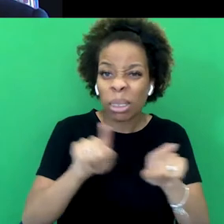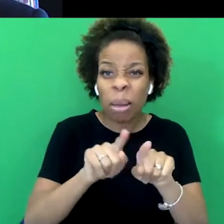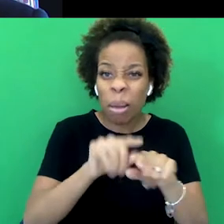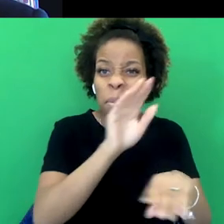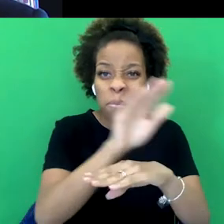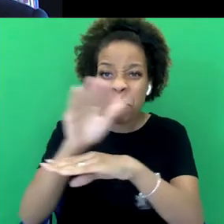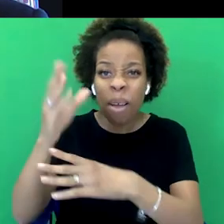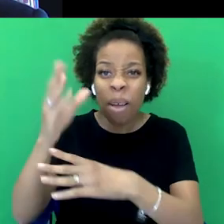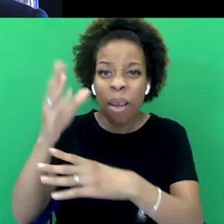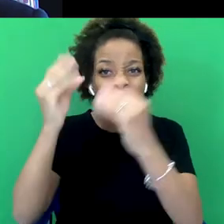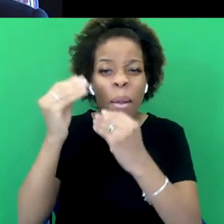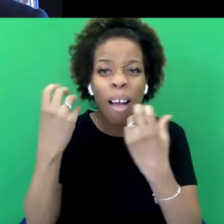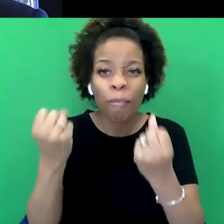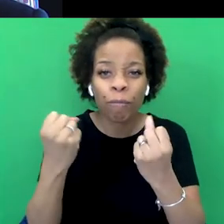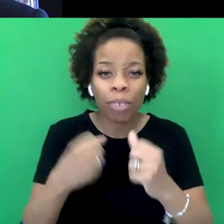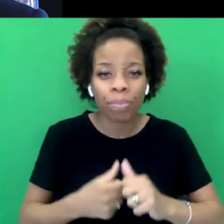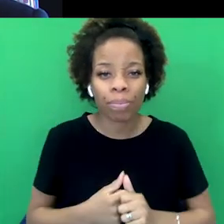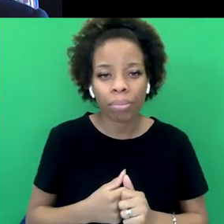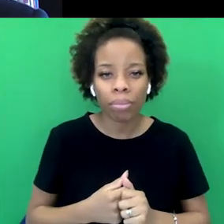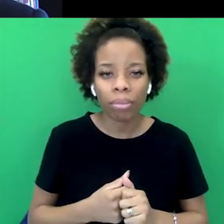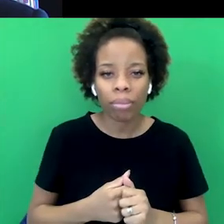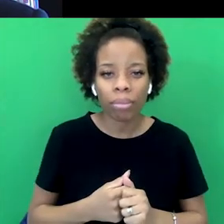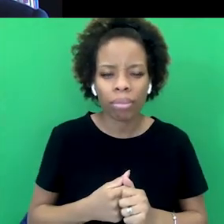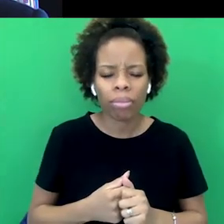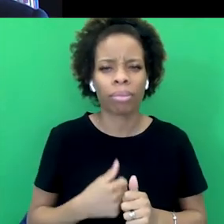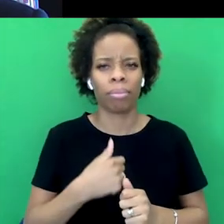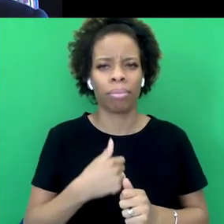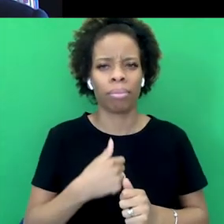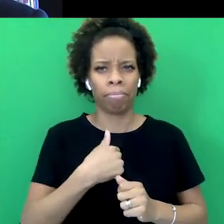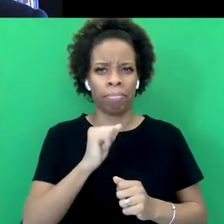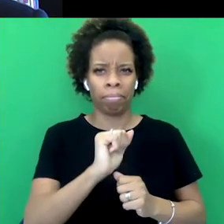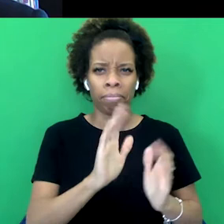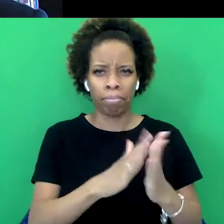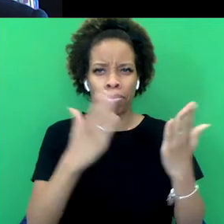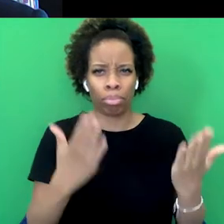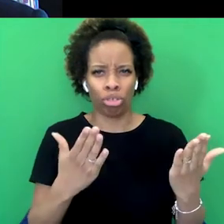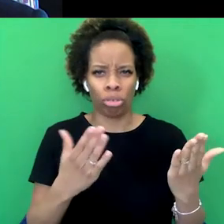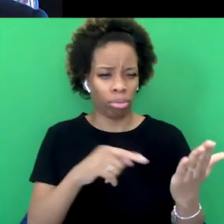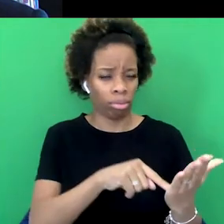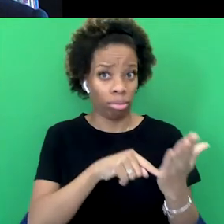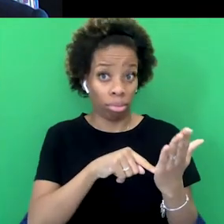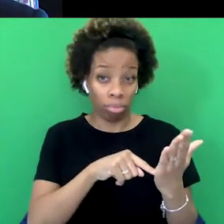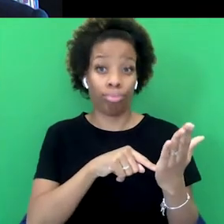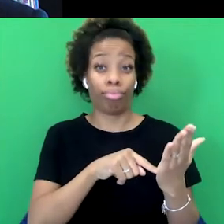were left out, I think it's so powerful in the book and kind of powerful in any account of empire that's not mainstream,